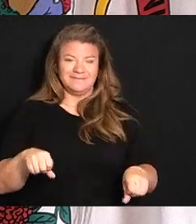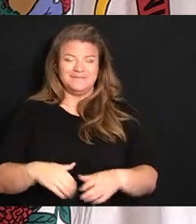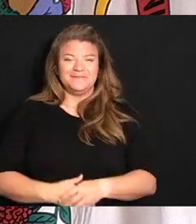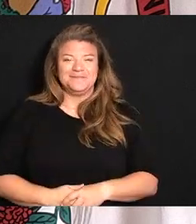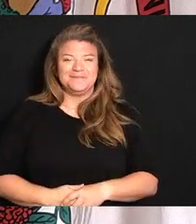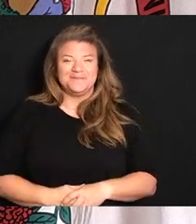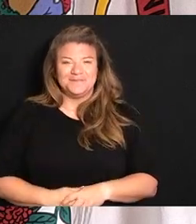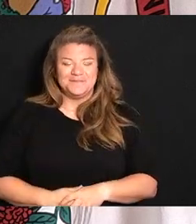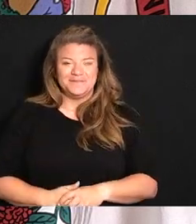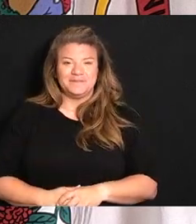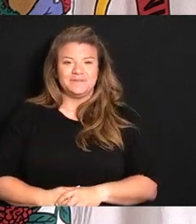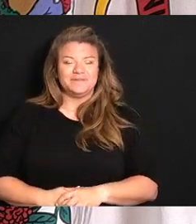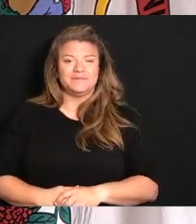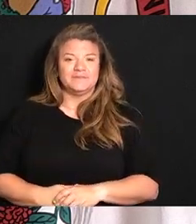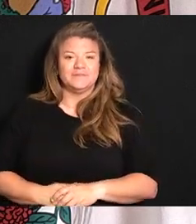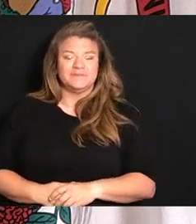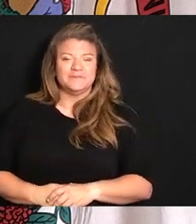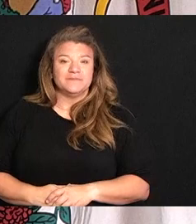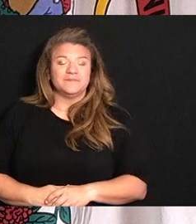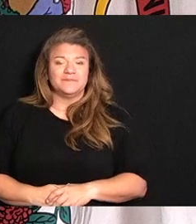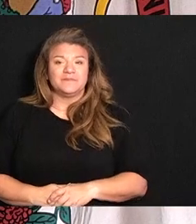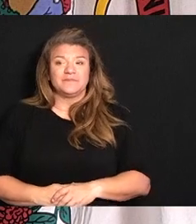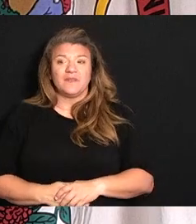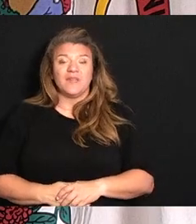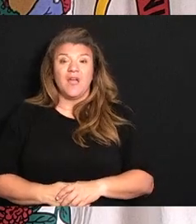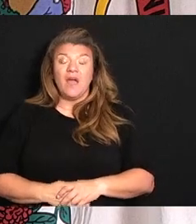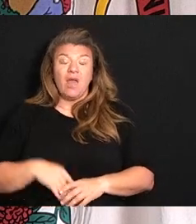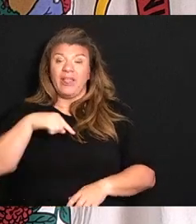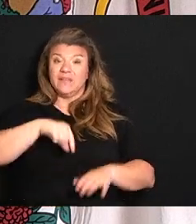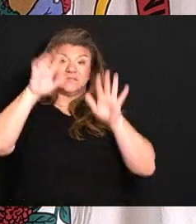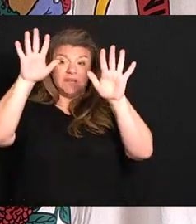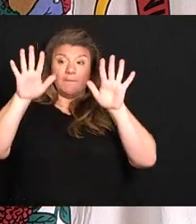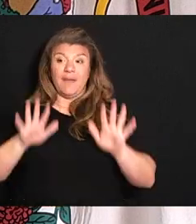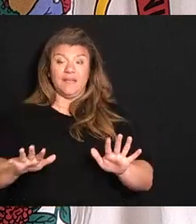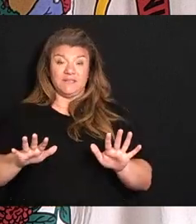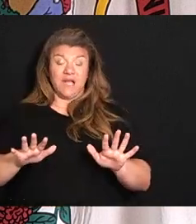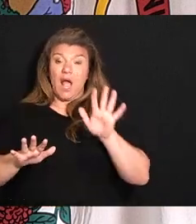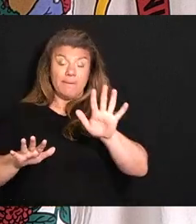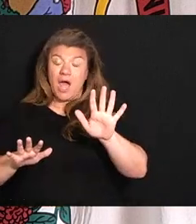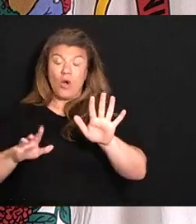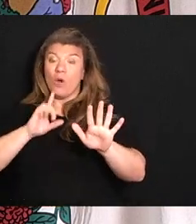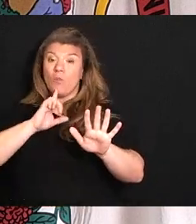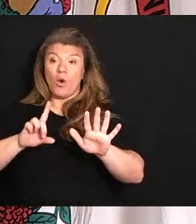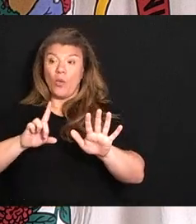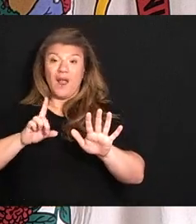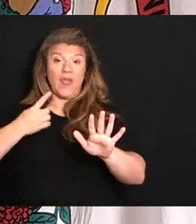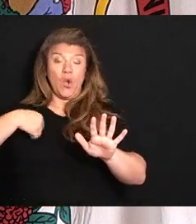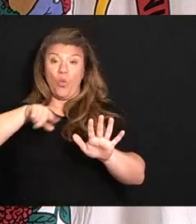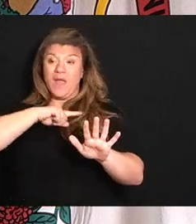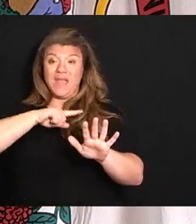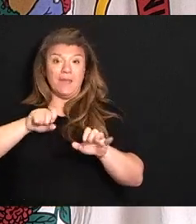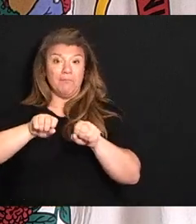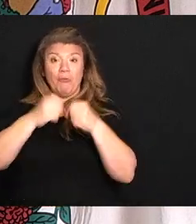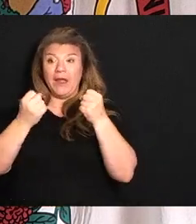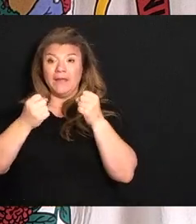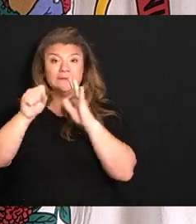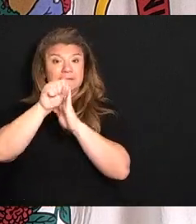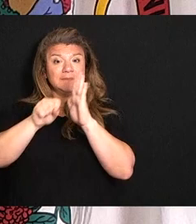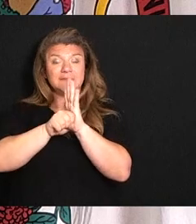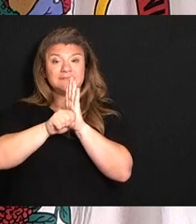our kids. You know, this is amazing, but we continue to break state fish records in West Virginia.